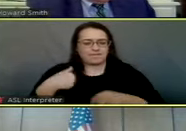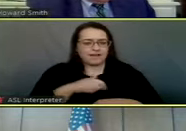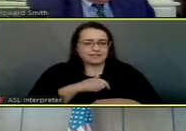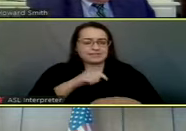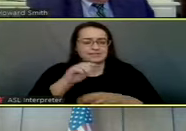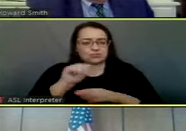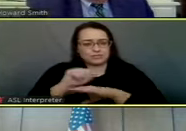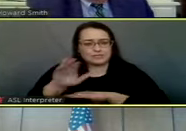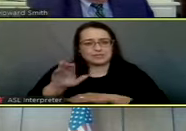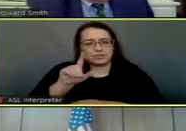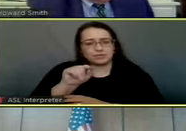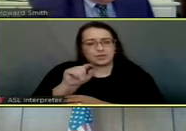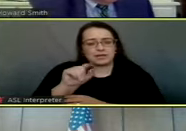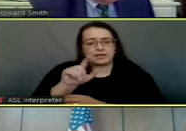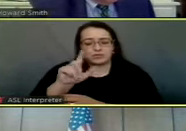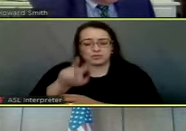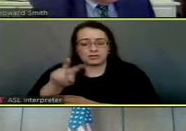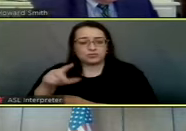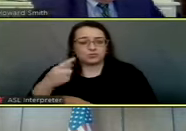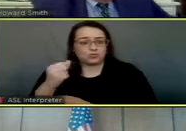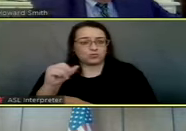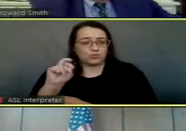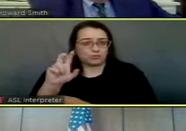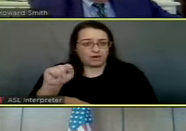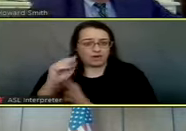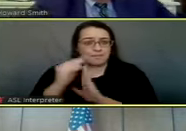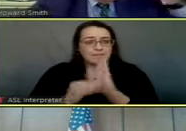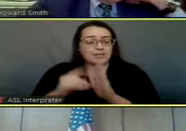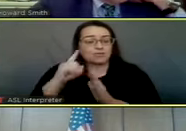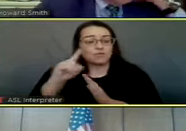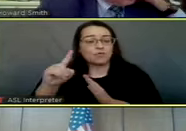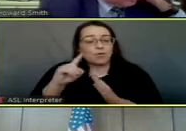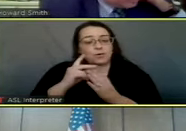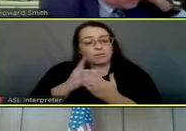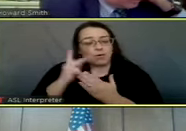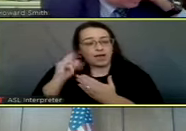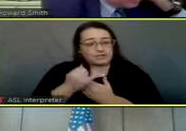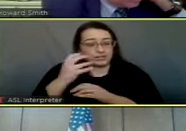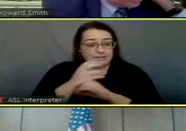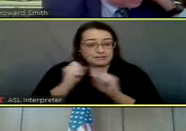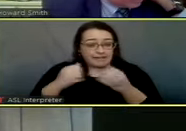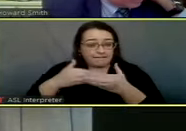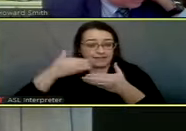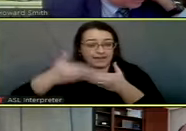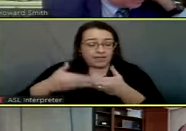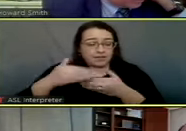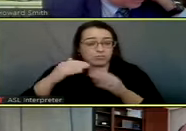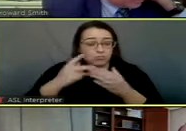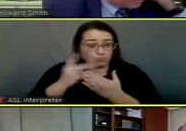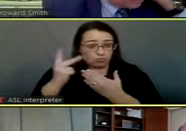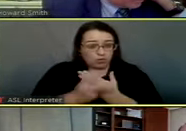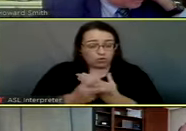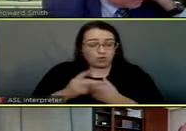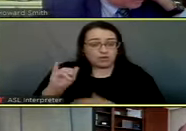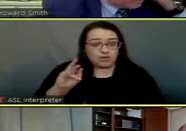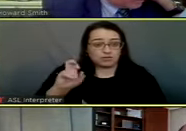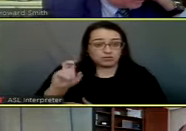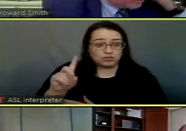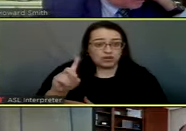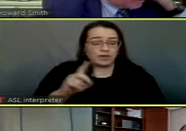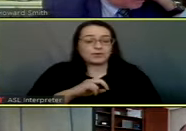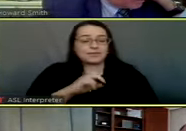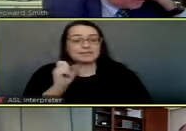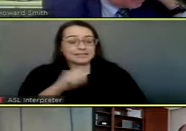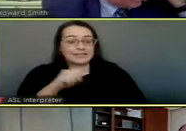the fiscal year 2022 grant application for the project safe neighborhood program. Mr. City Manager. Hi, mayor. Thank you. We